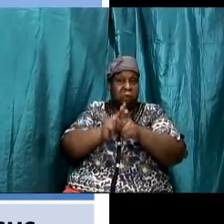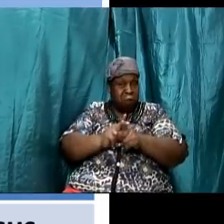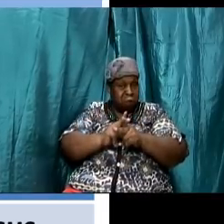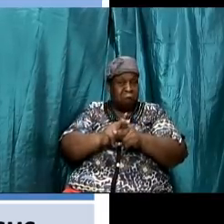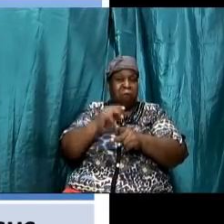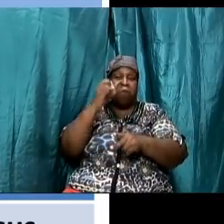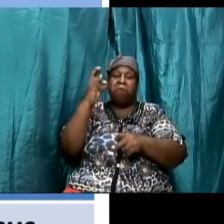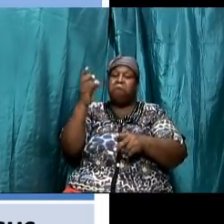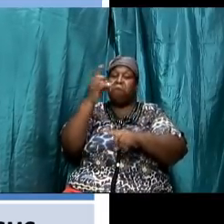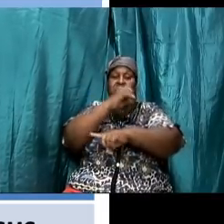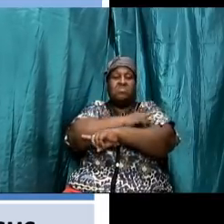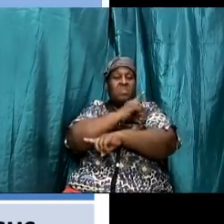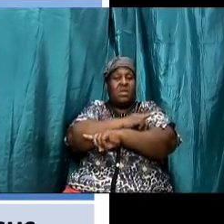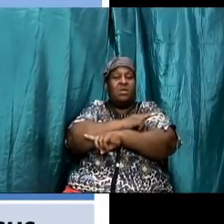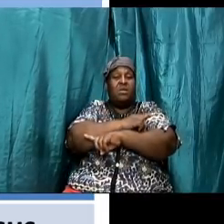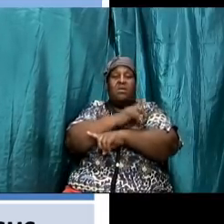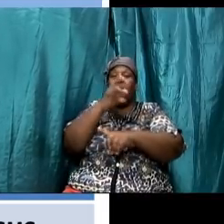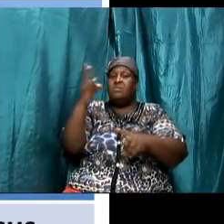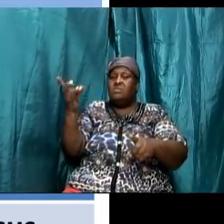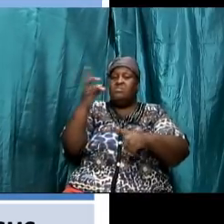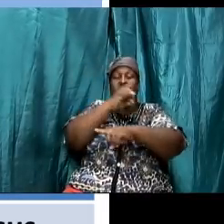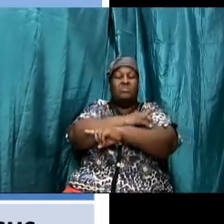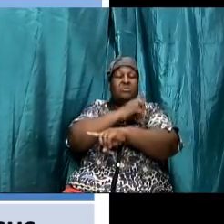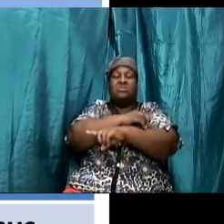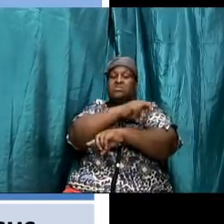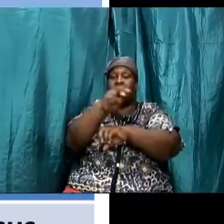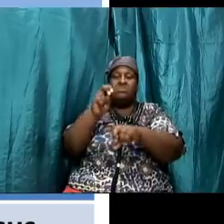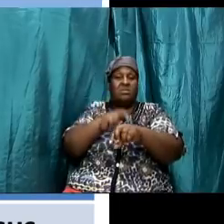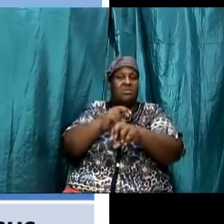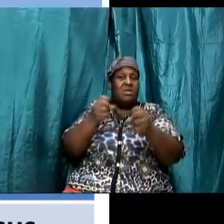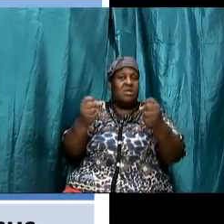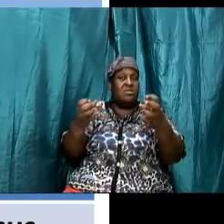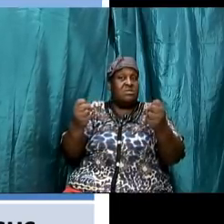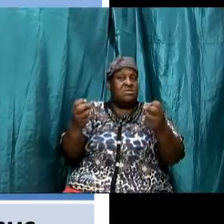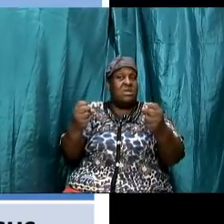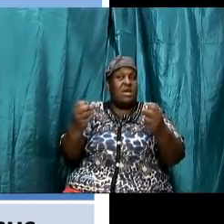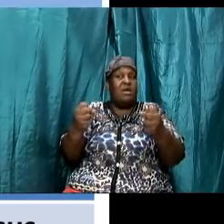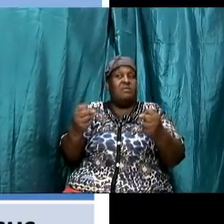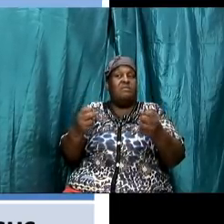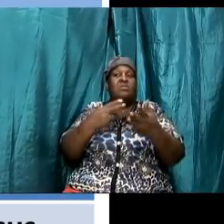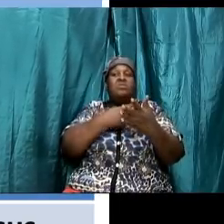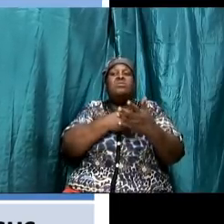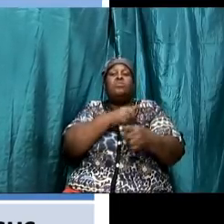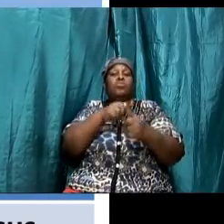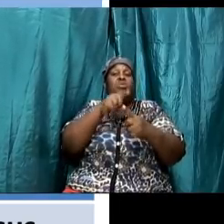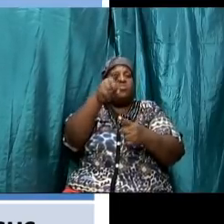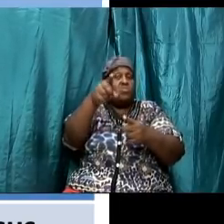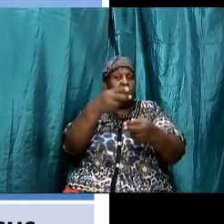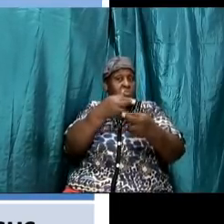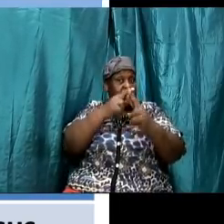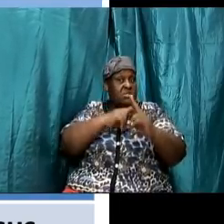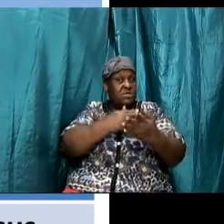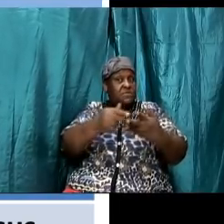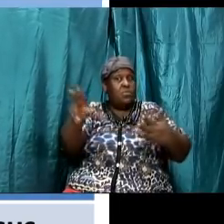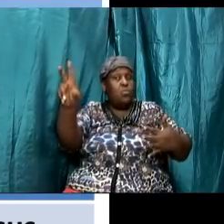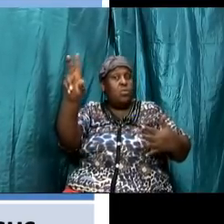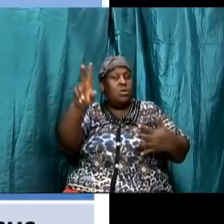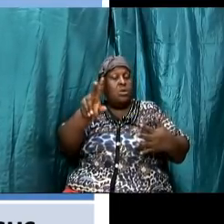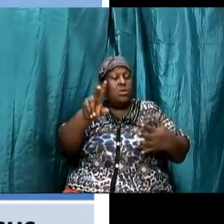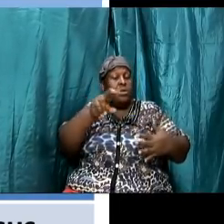and when the sabbat was a physical sign that they had to do the holy ghost when you get the holy ghost my god